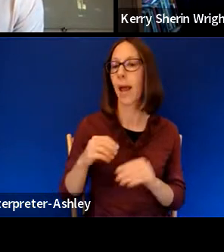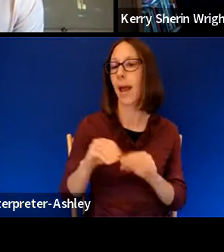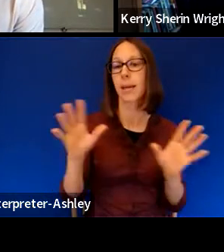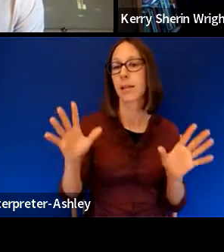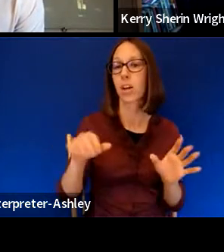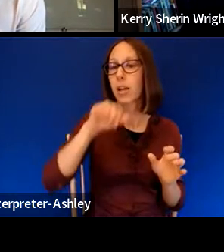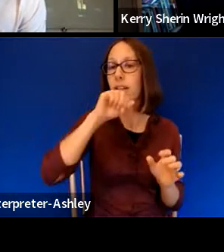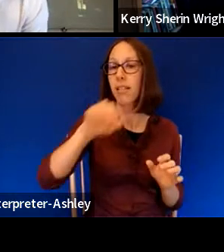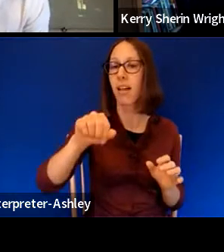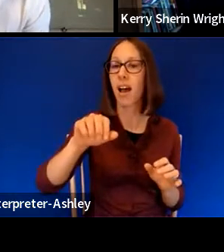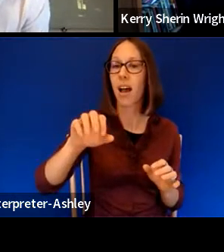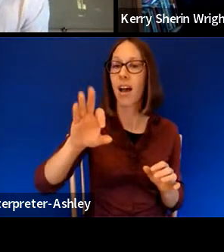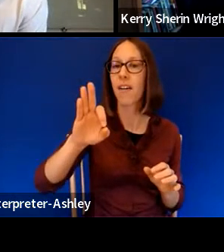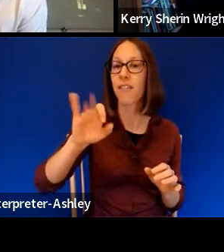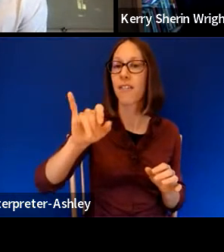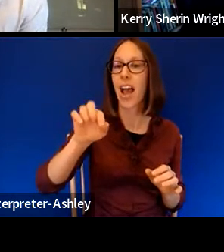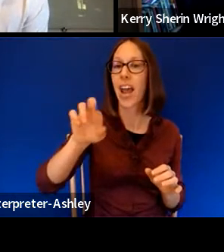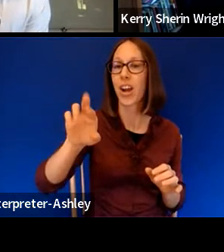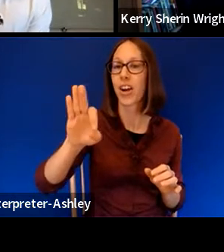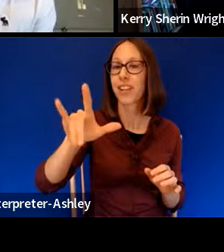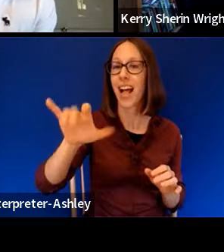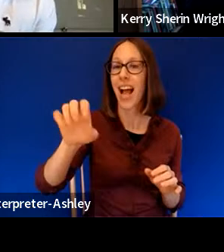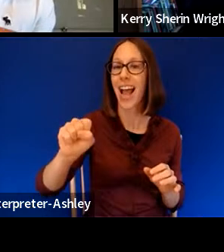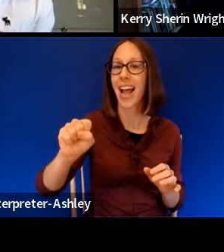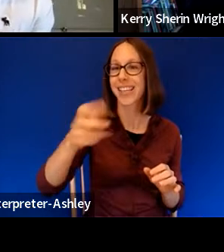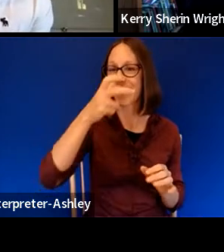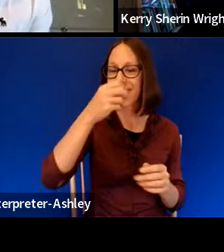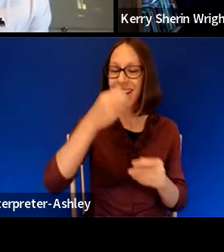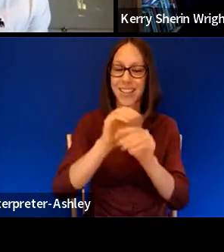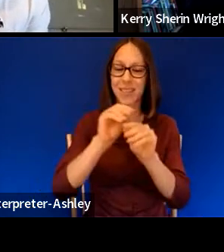fireflies. I'll have to, you know, get them in there somewhere.